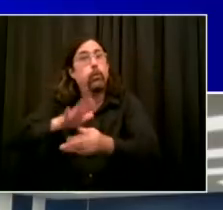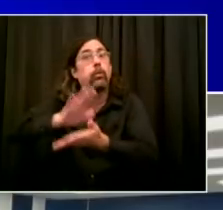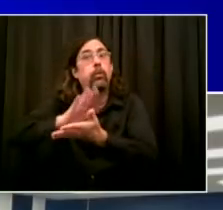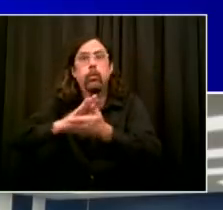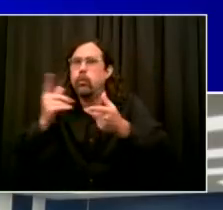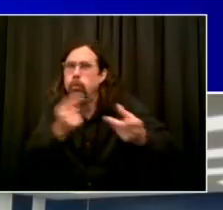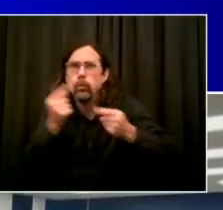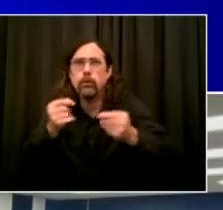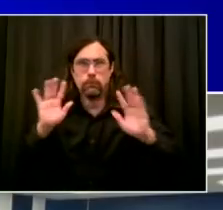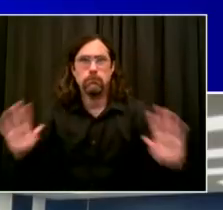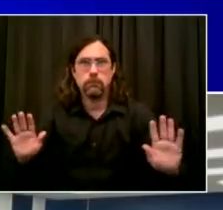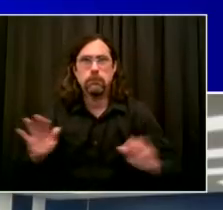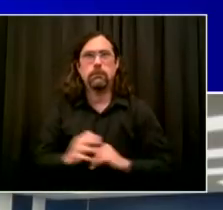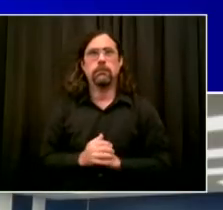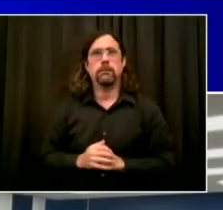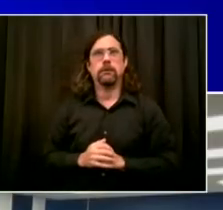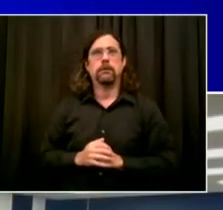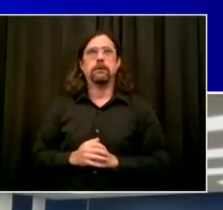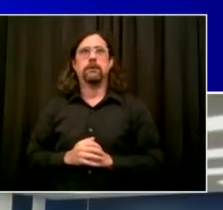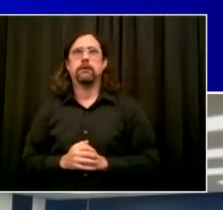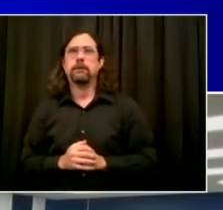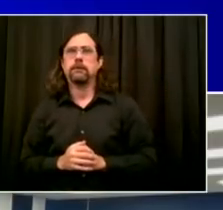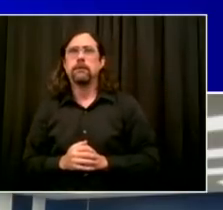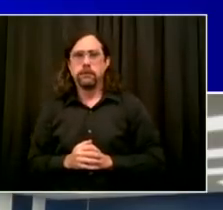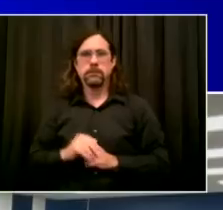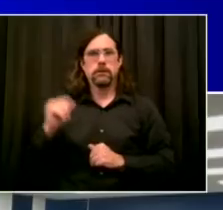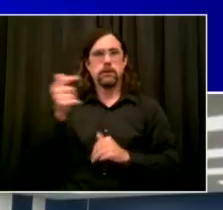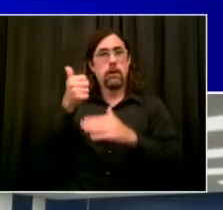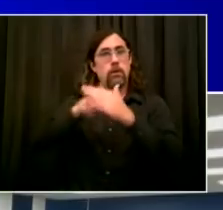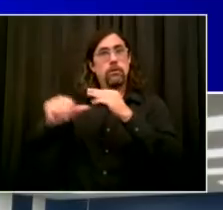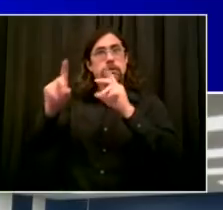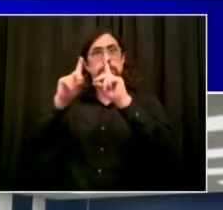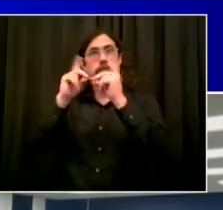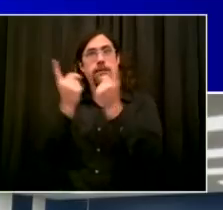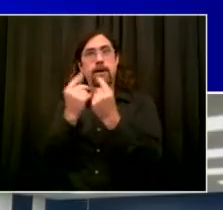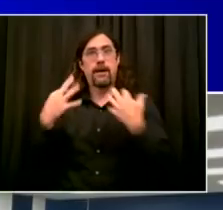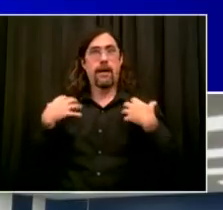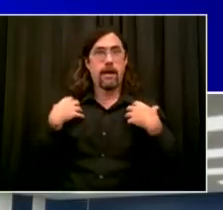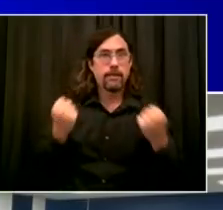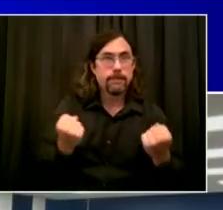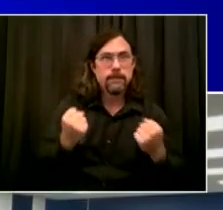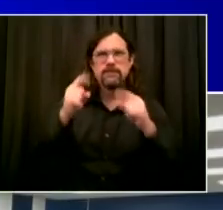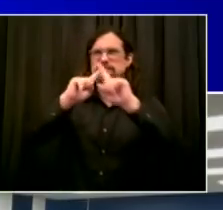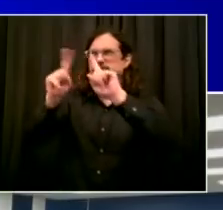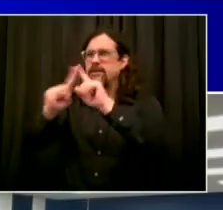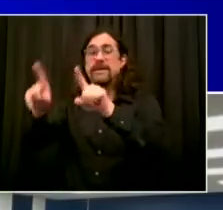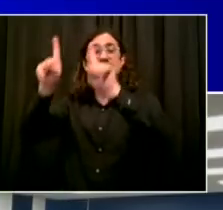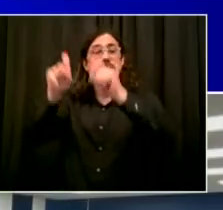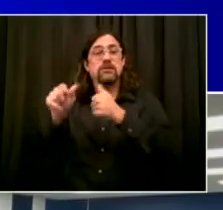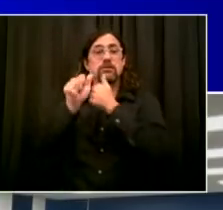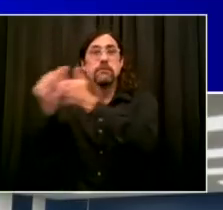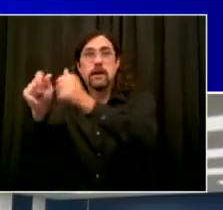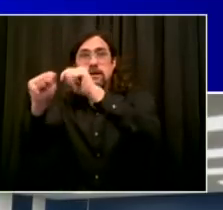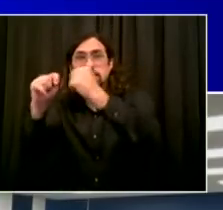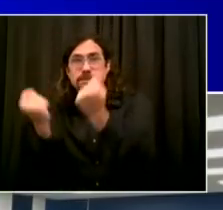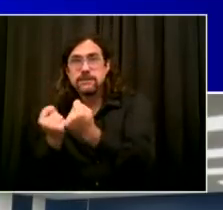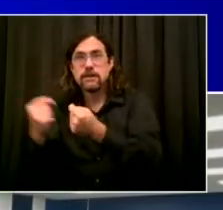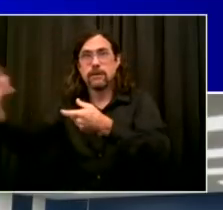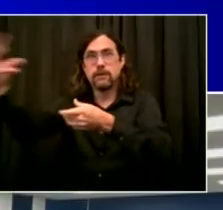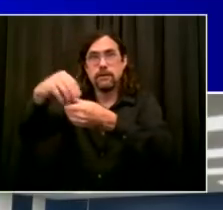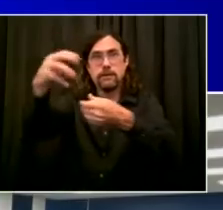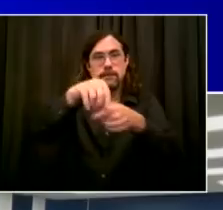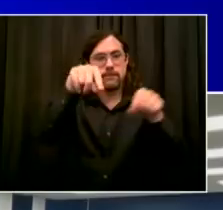to make decisions. And here you see right now this situation room. And it's being led by one of our most